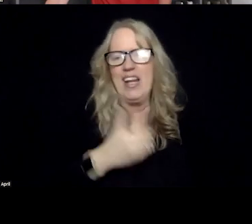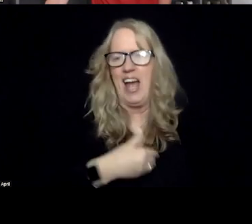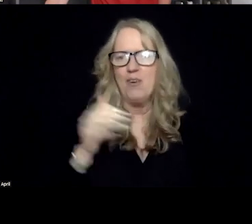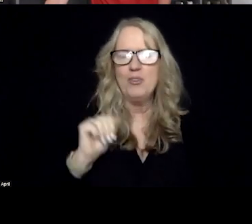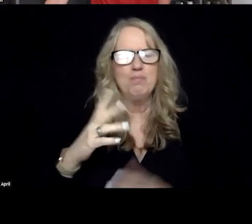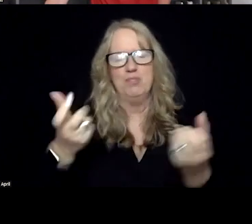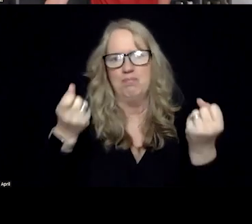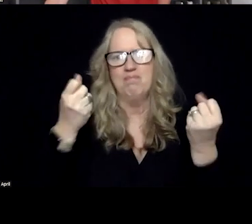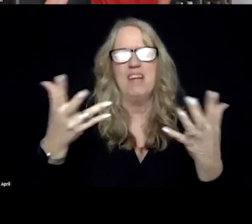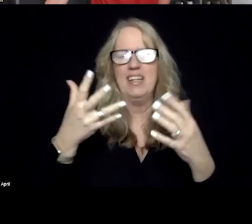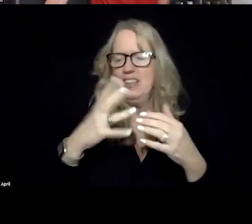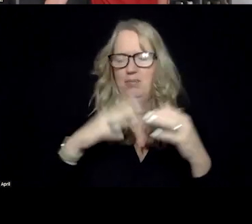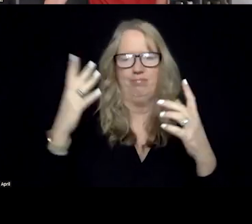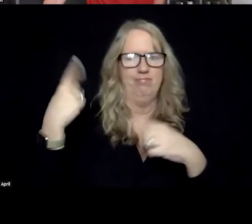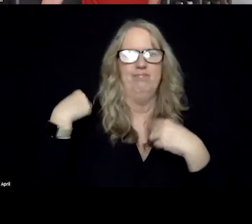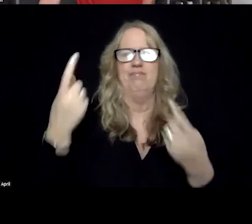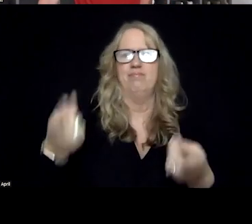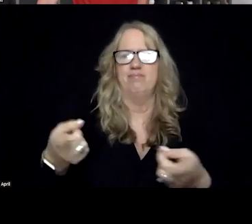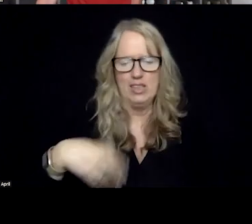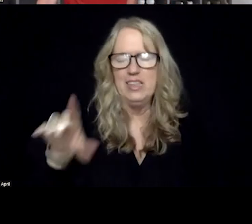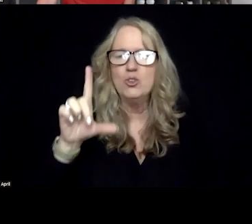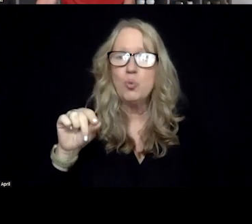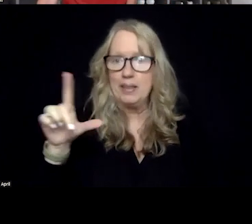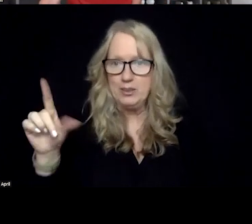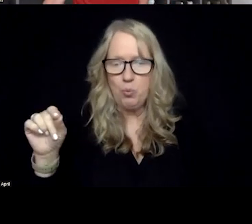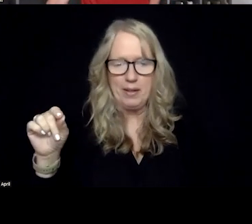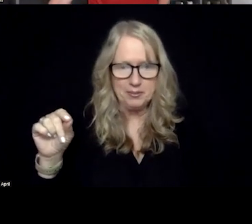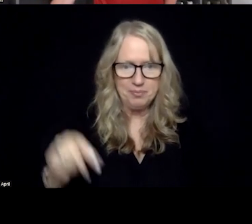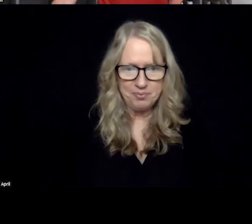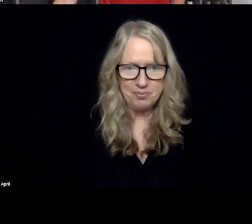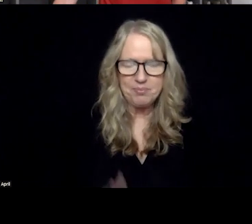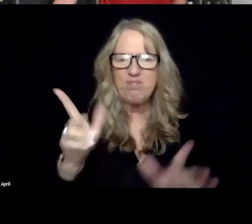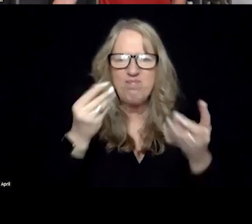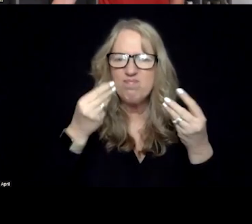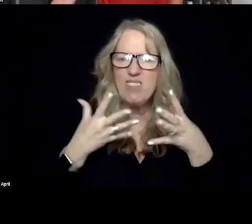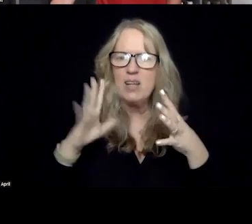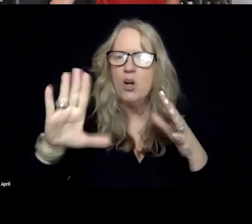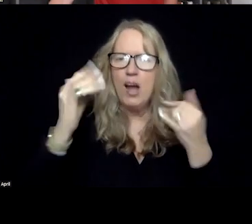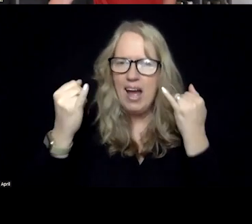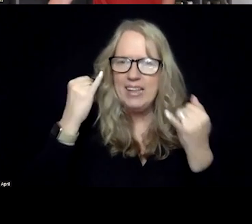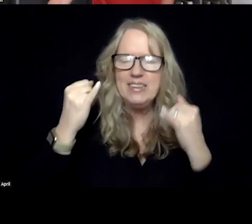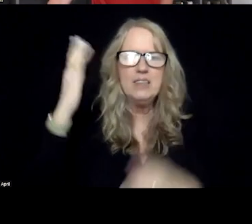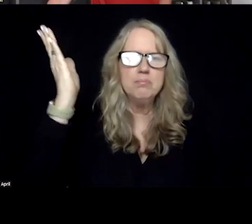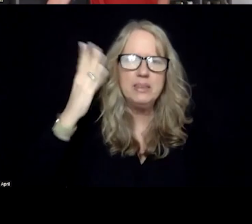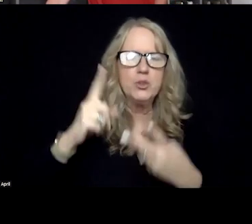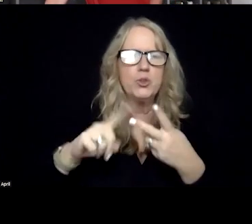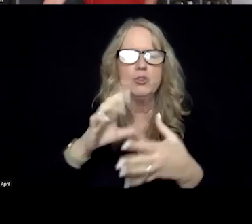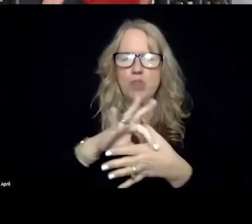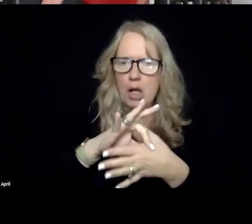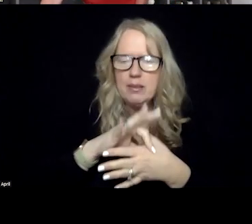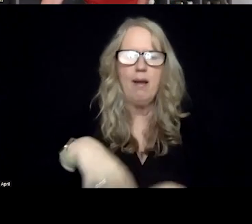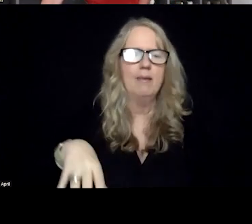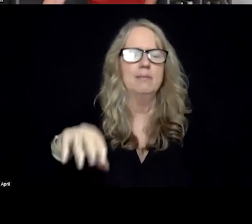of you over this last since 2020, actually. So let us know your ideas for speakers, content and segments.